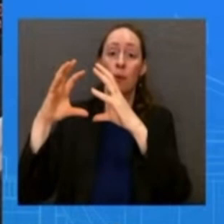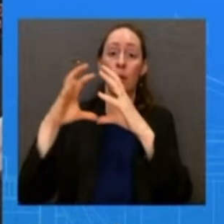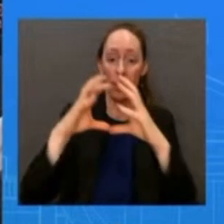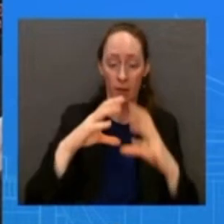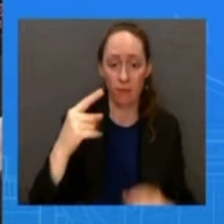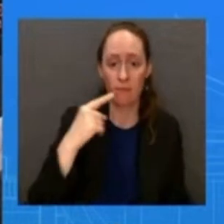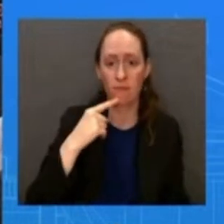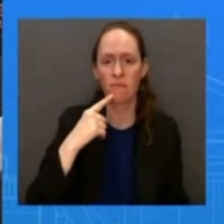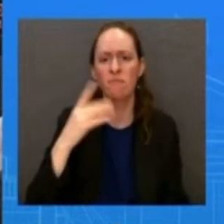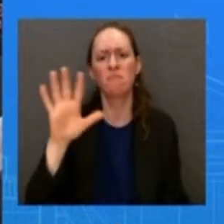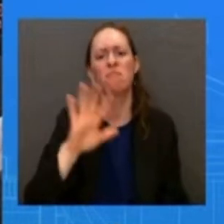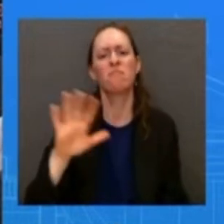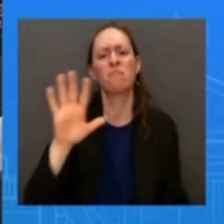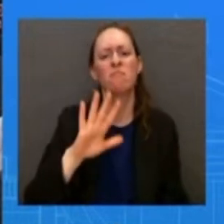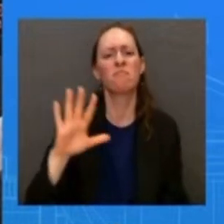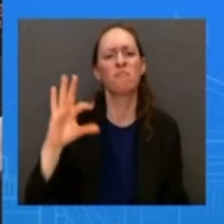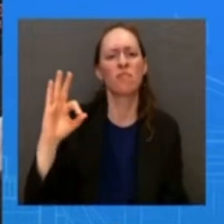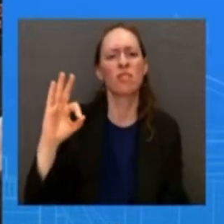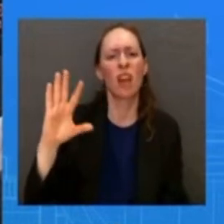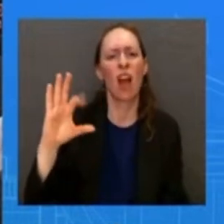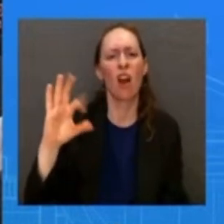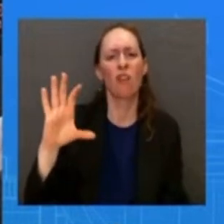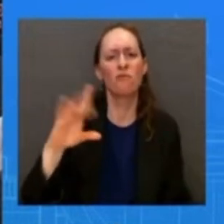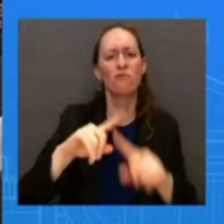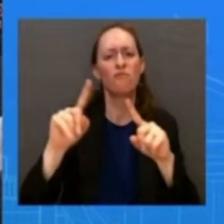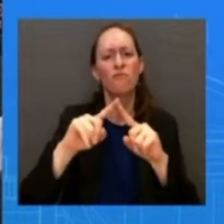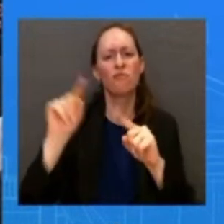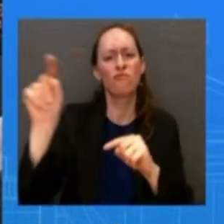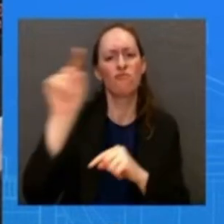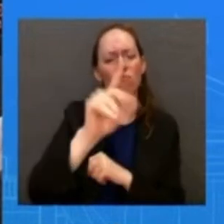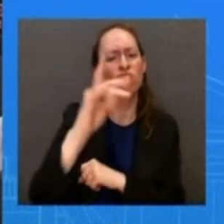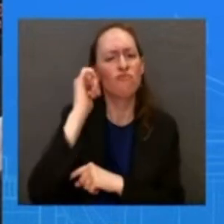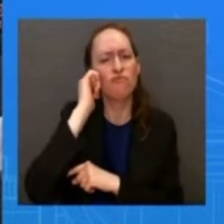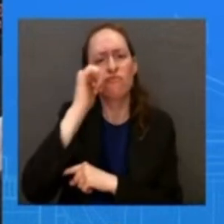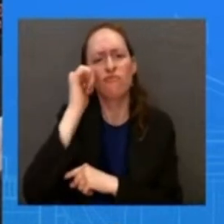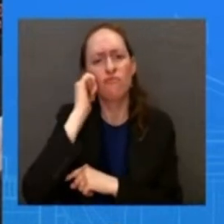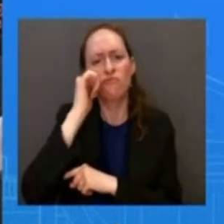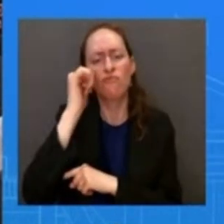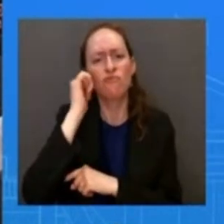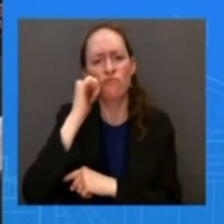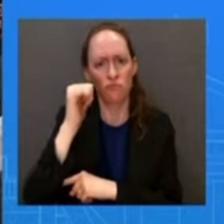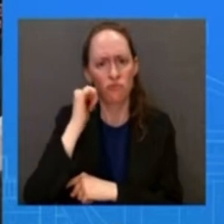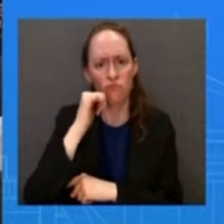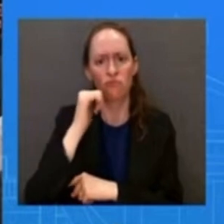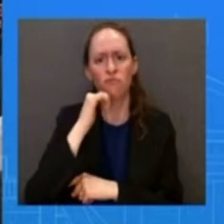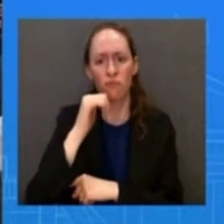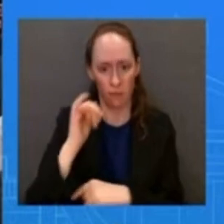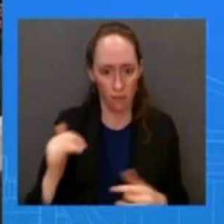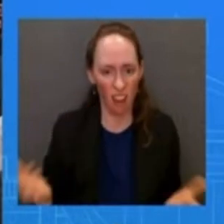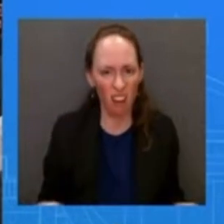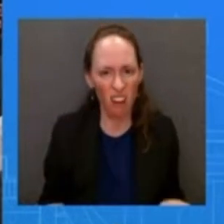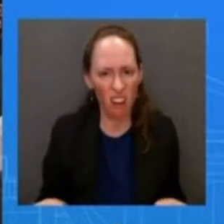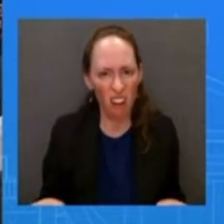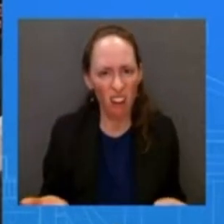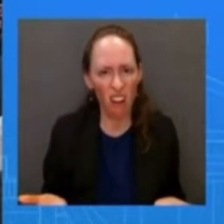day of the year including 92 released by the national weather service in the u.s um that they fly for at least